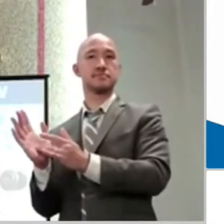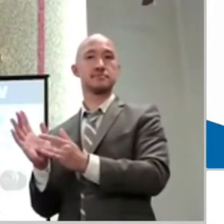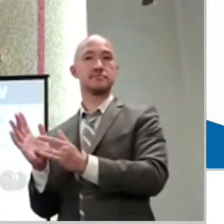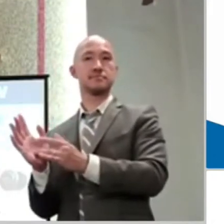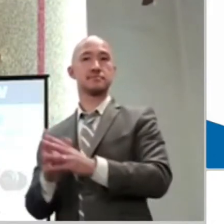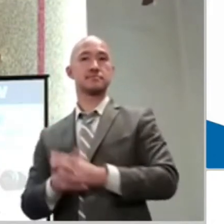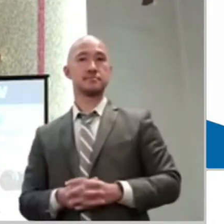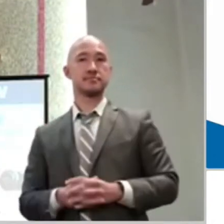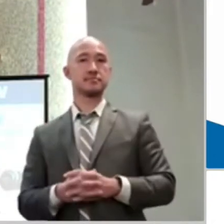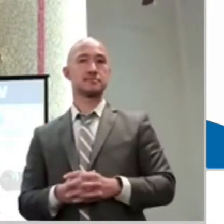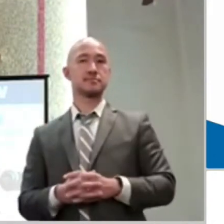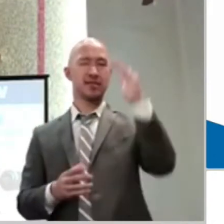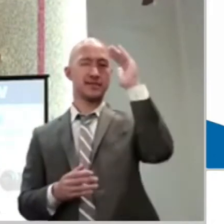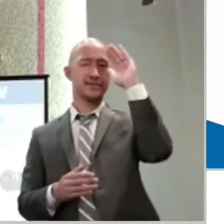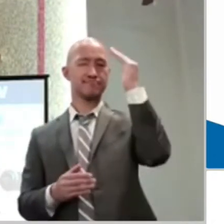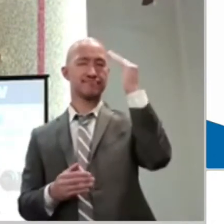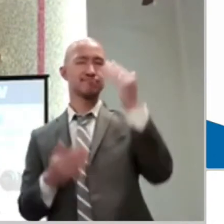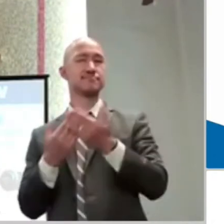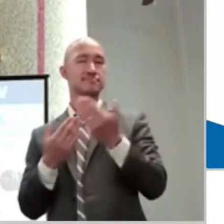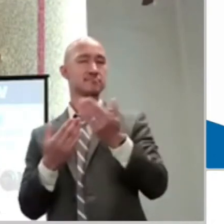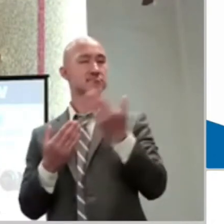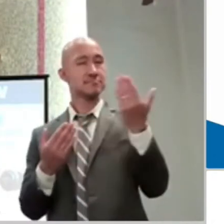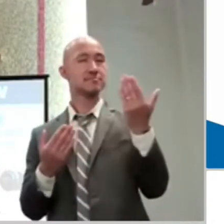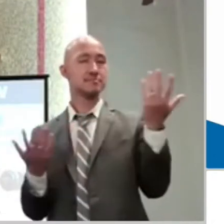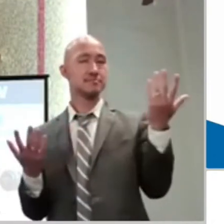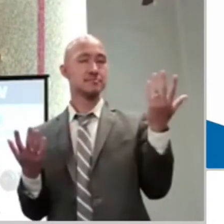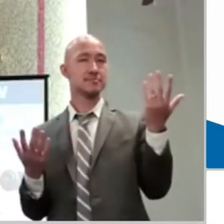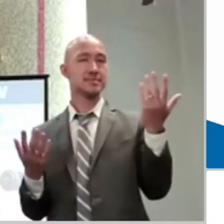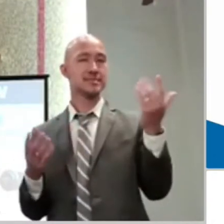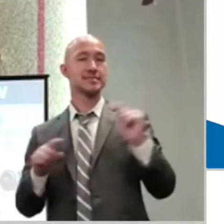as simple as that, but that's a start, right?